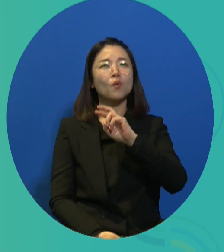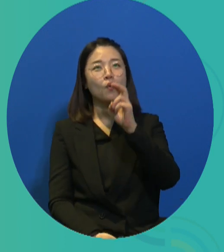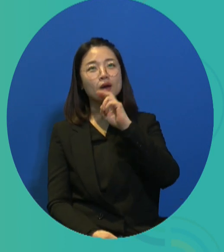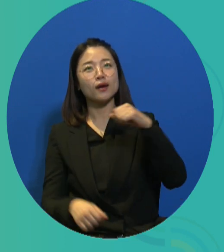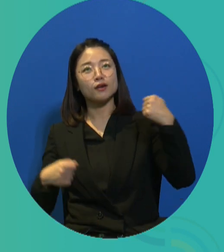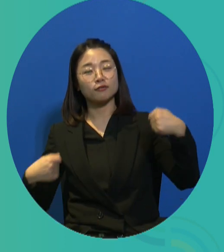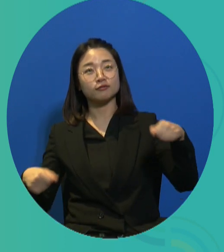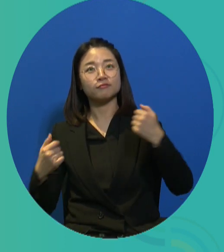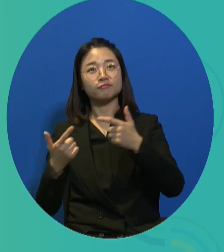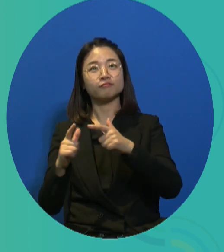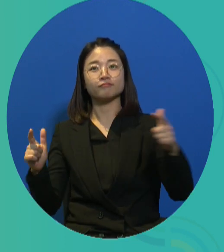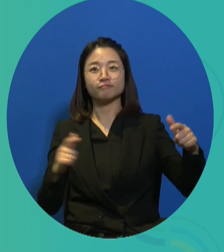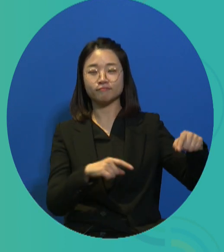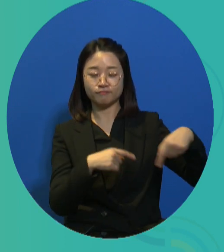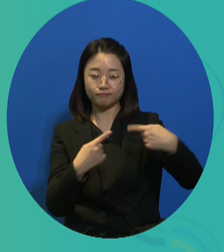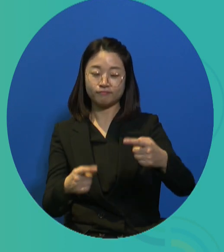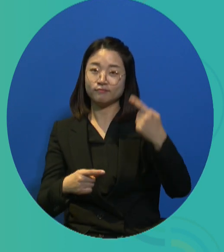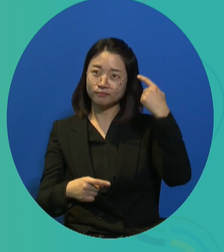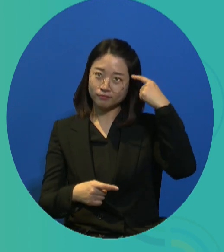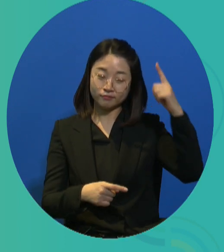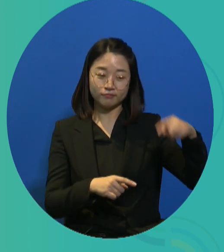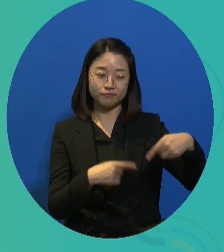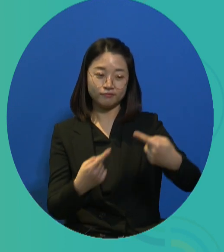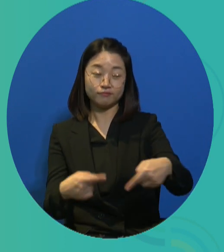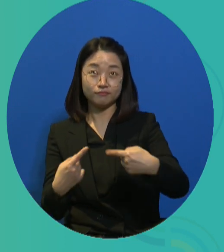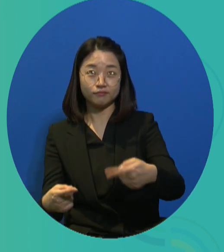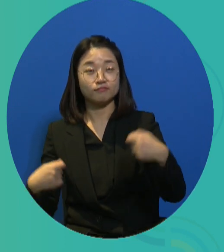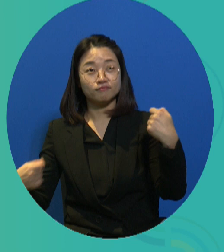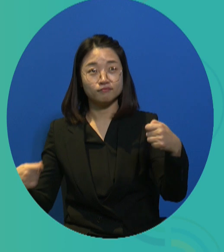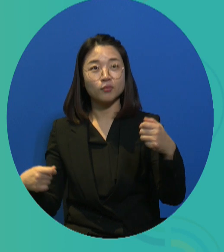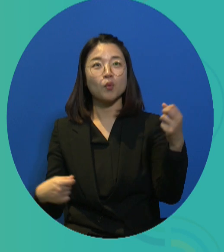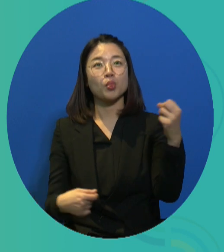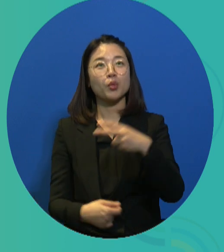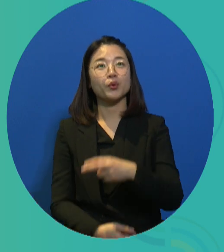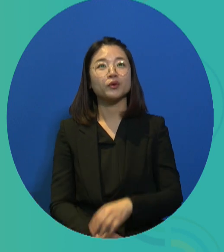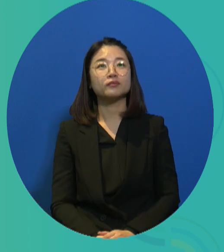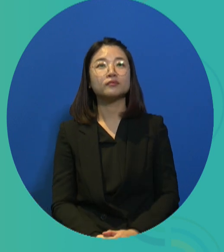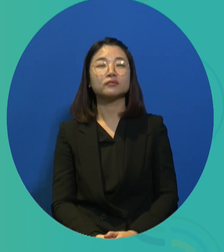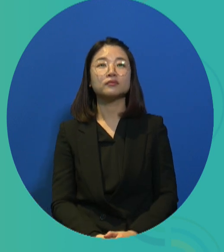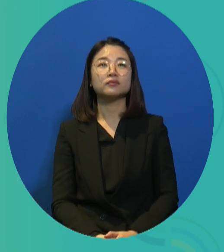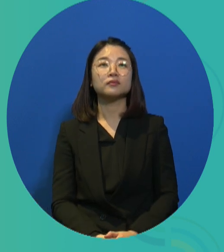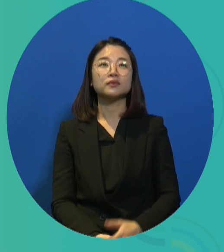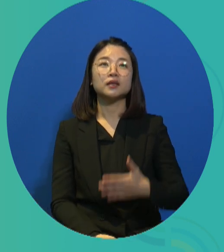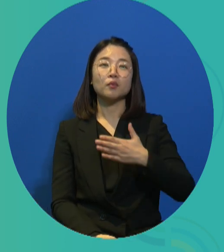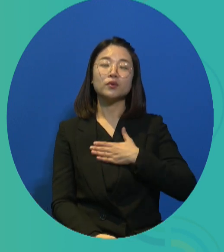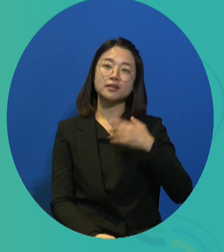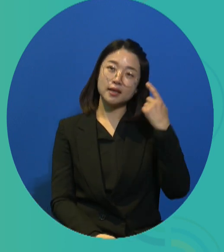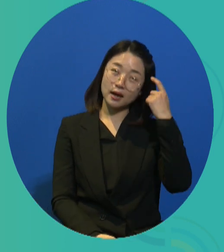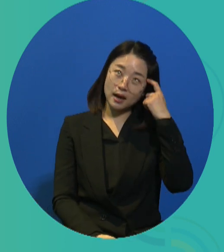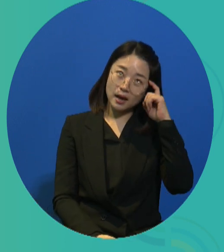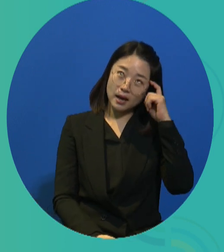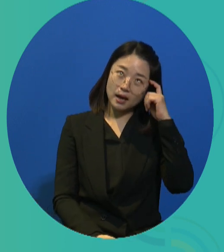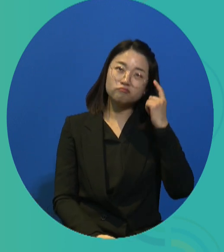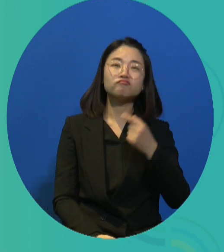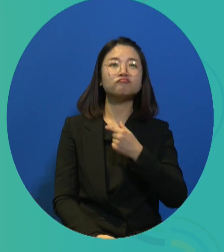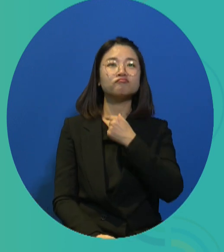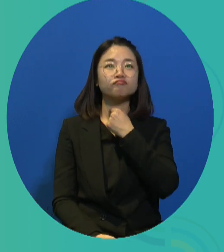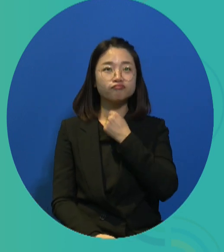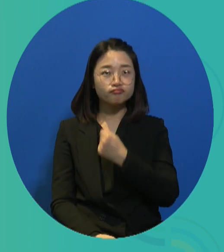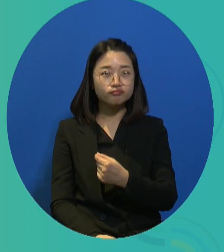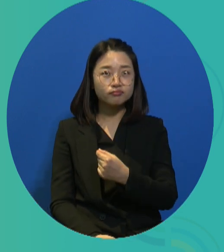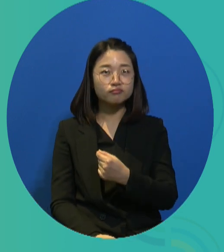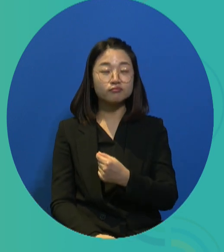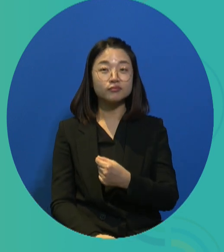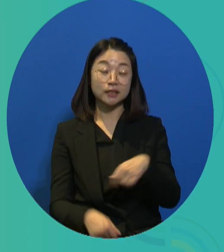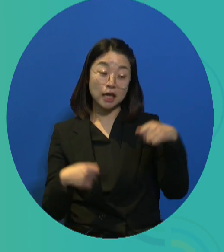culture. This is about having severely disabled persons engage in various creative activities such as arts, photography,